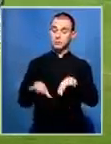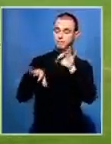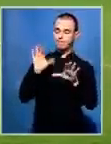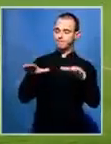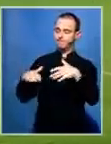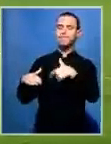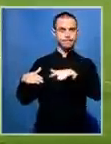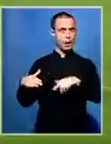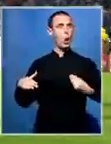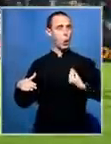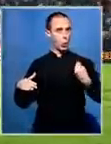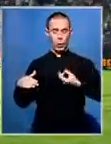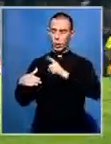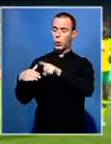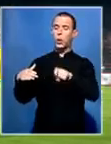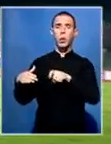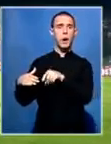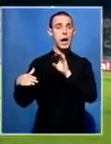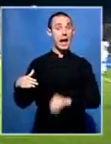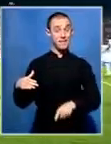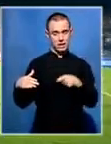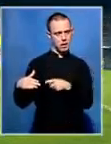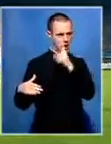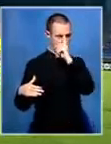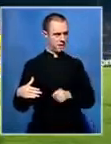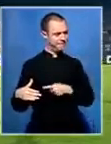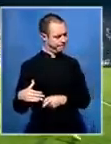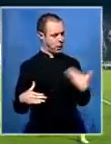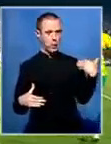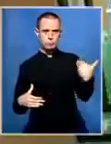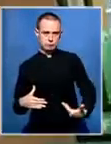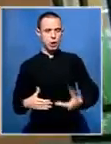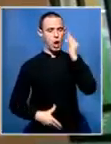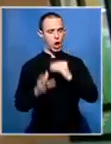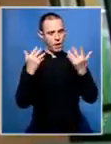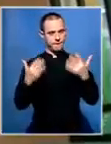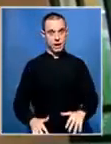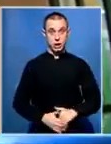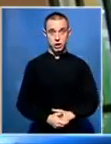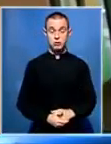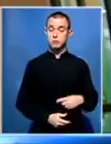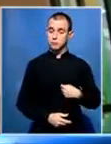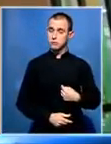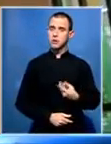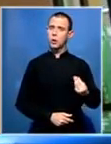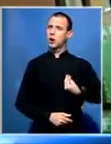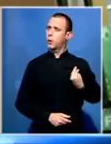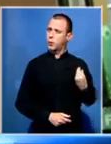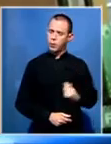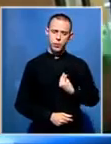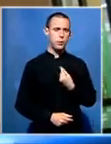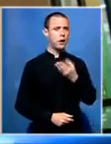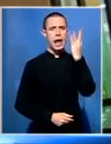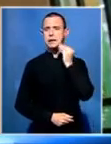at the tournament, their parents at the Continental show Pizu has a learning experience for the players. This is a learning curve. You know, we're still young. We